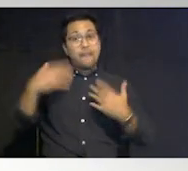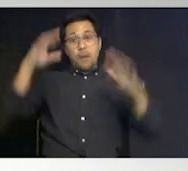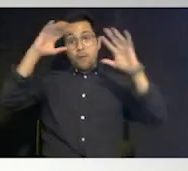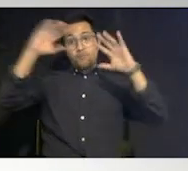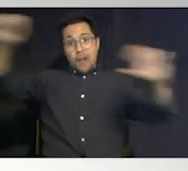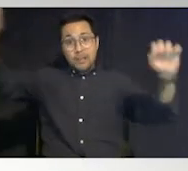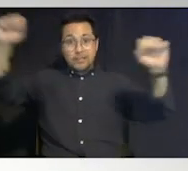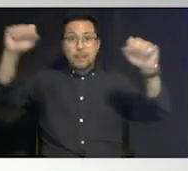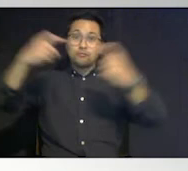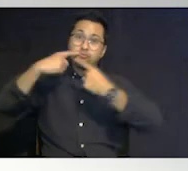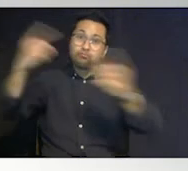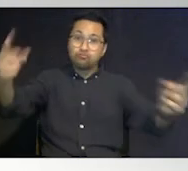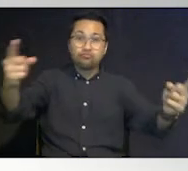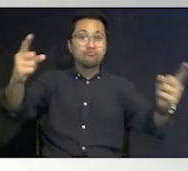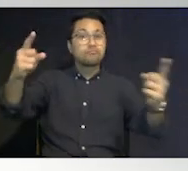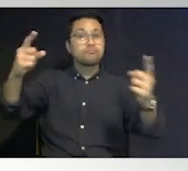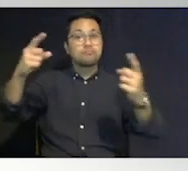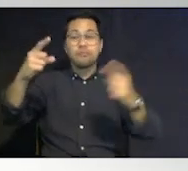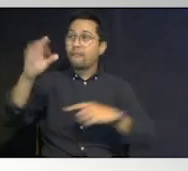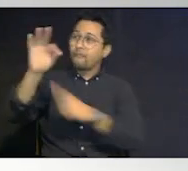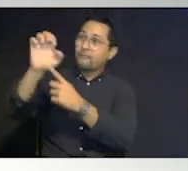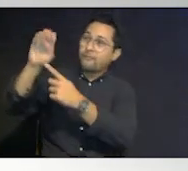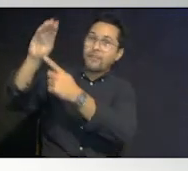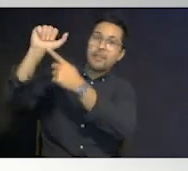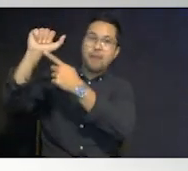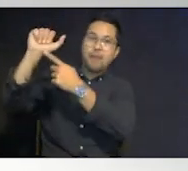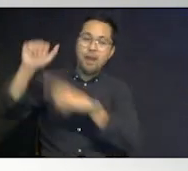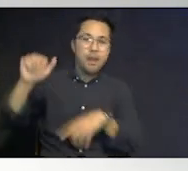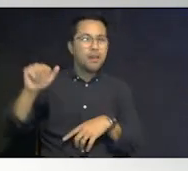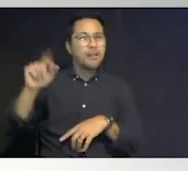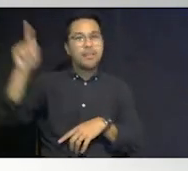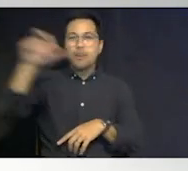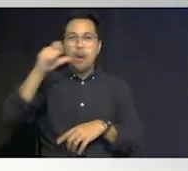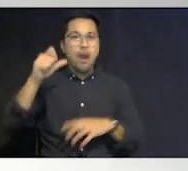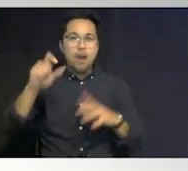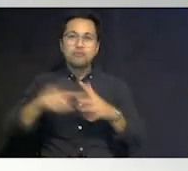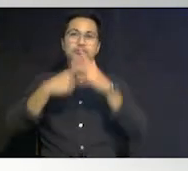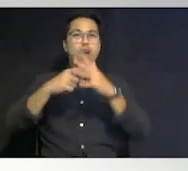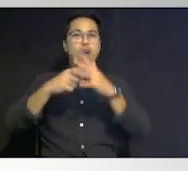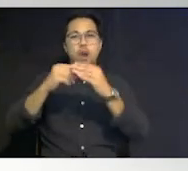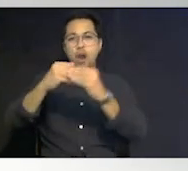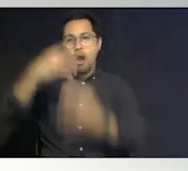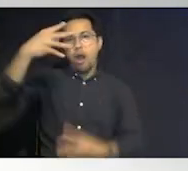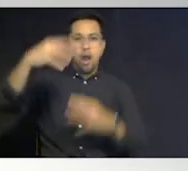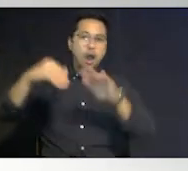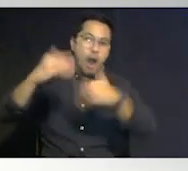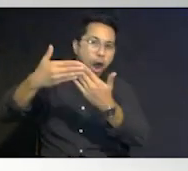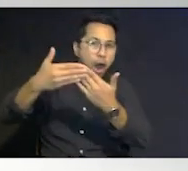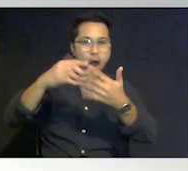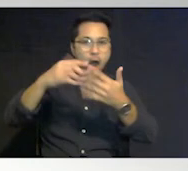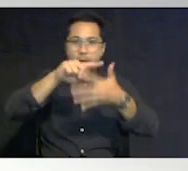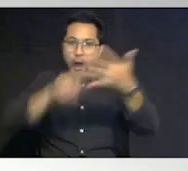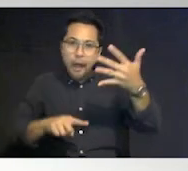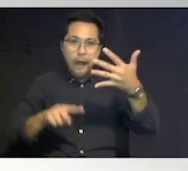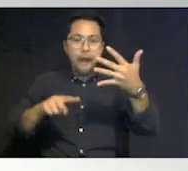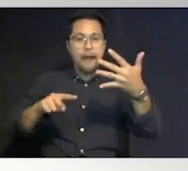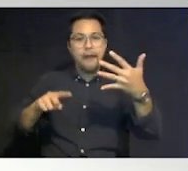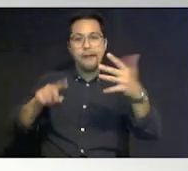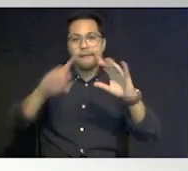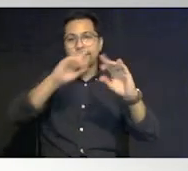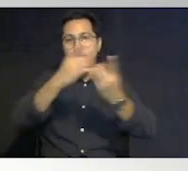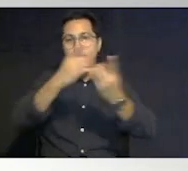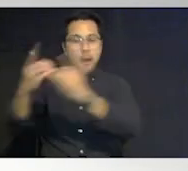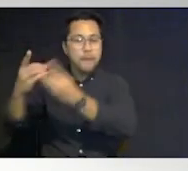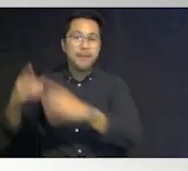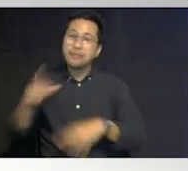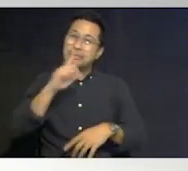fema it doesn't always turn on all of their programs it really depends upon the amount of damage um and the severity